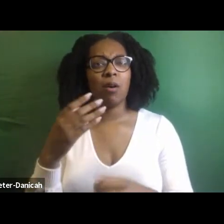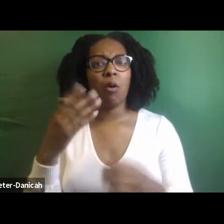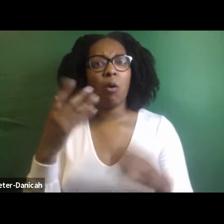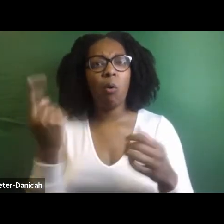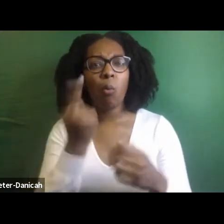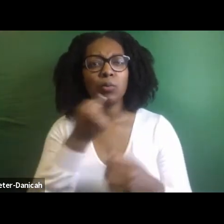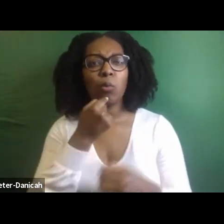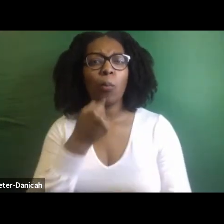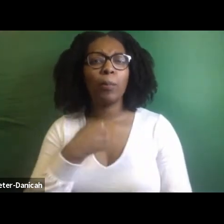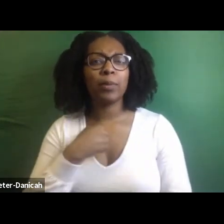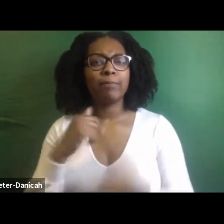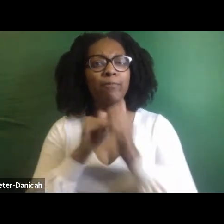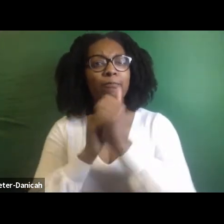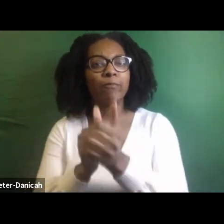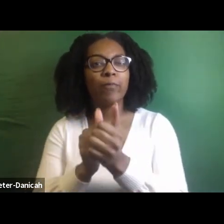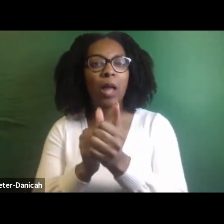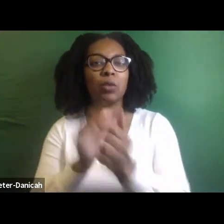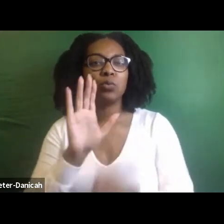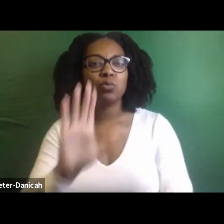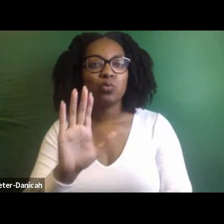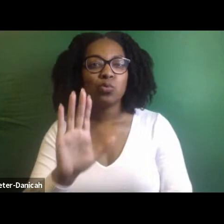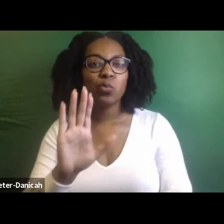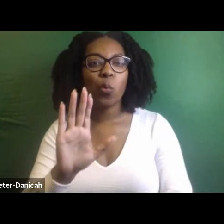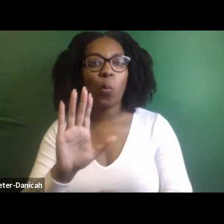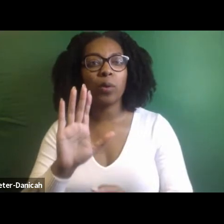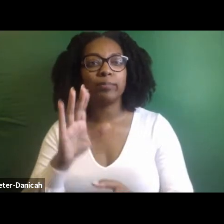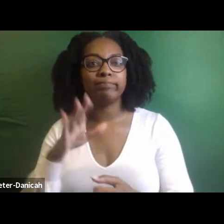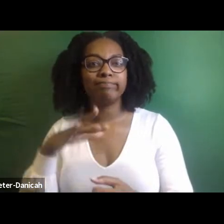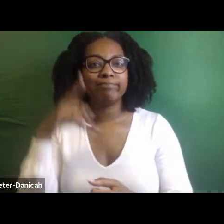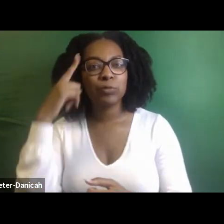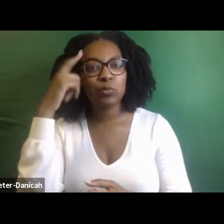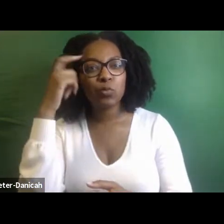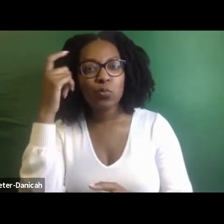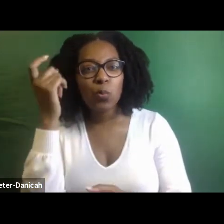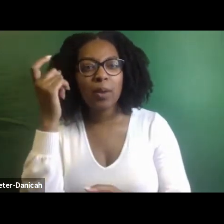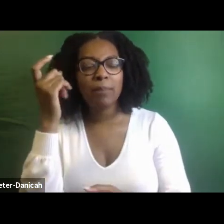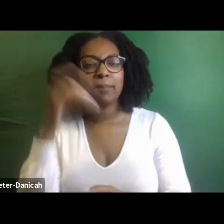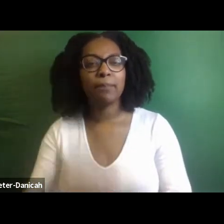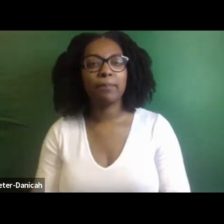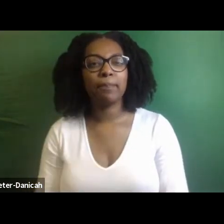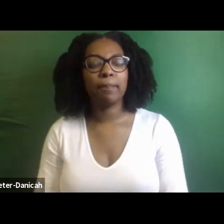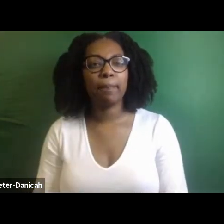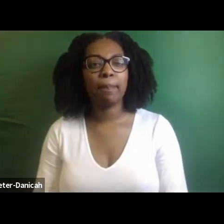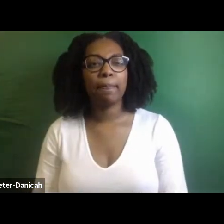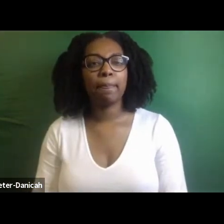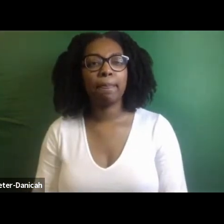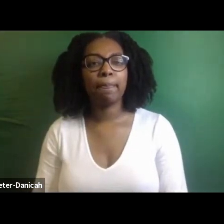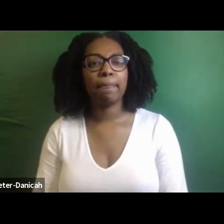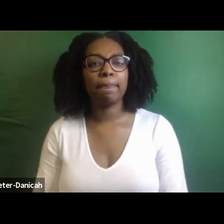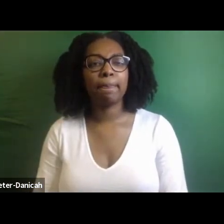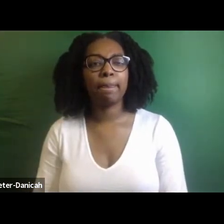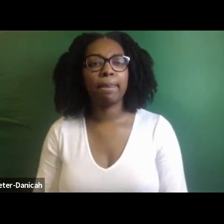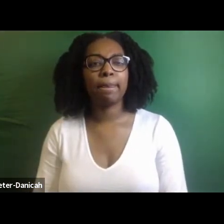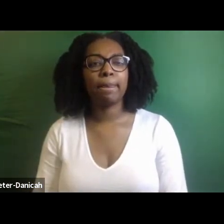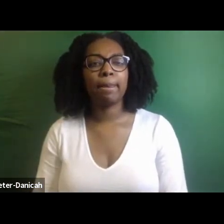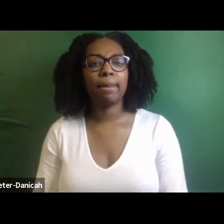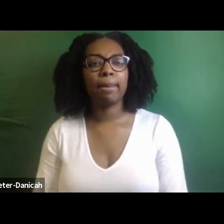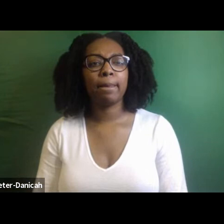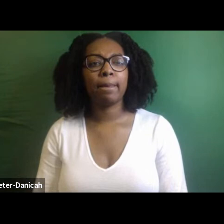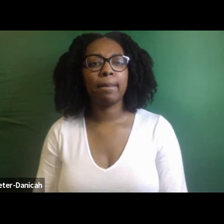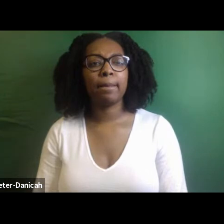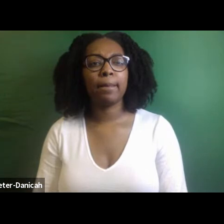is in your heart to do, then that's what you need to be doing. So go and do that. And so by any means necessary,